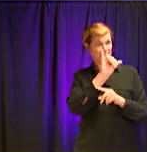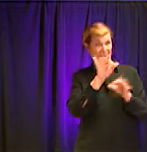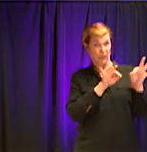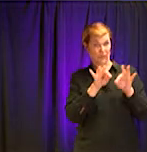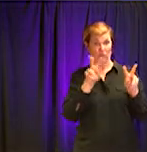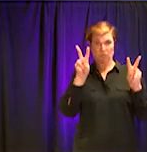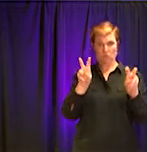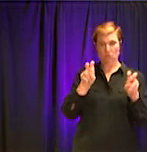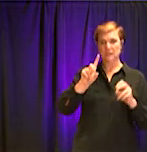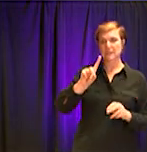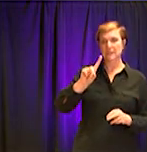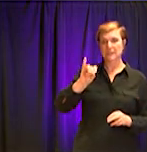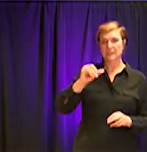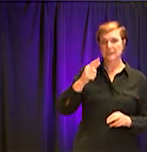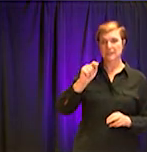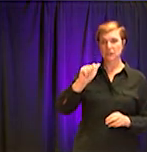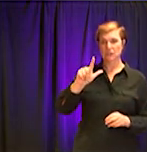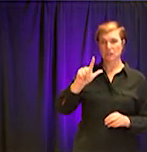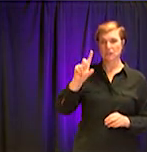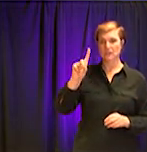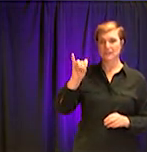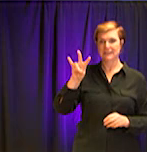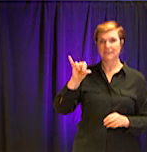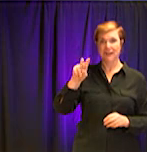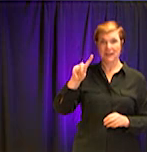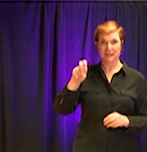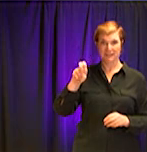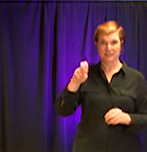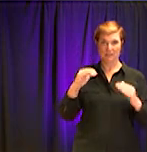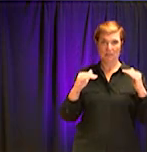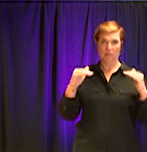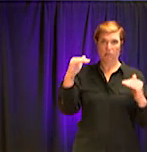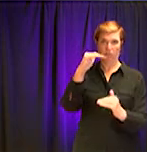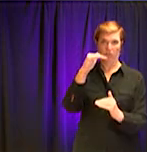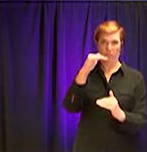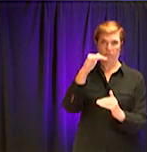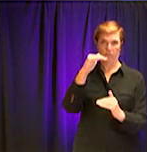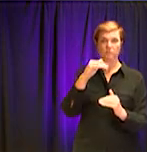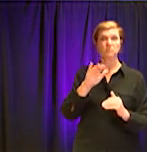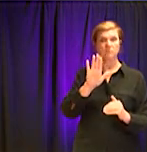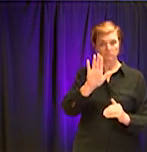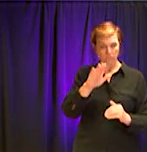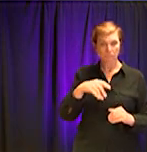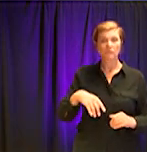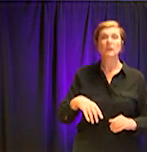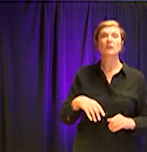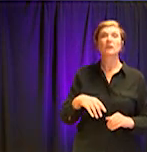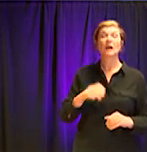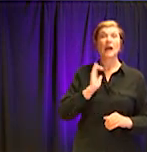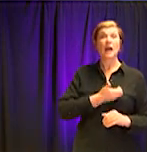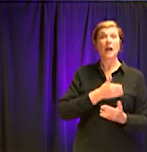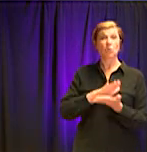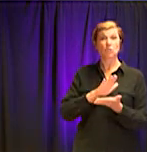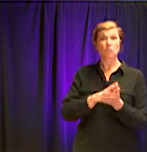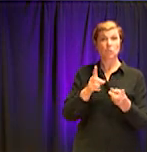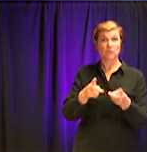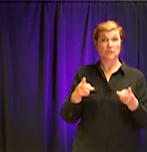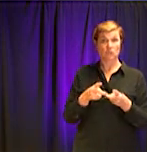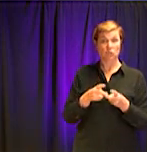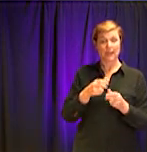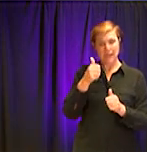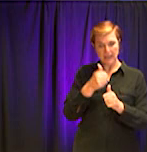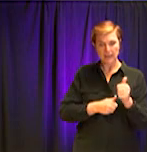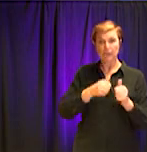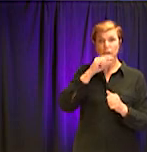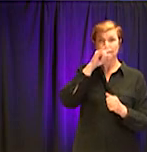County students, for every child grades 6 through 12, the school district has given every child grade 6 through 12